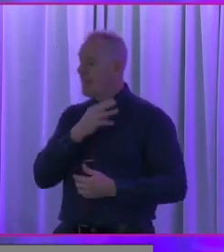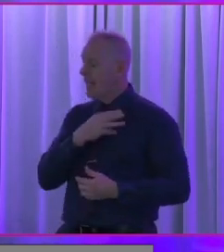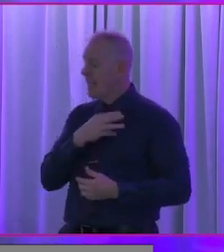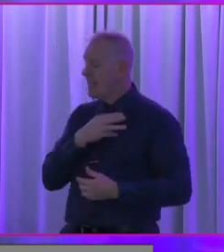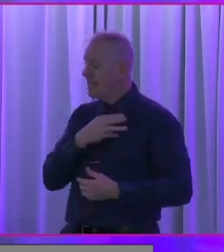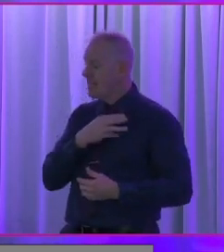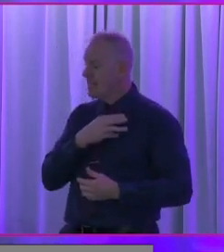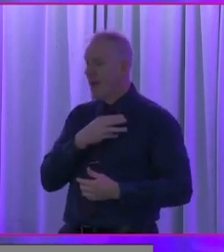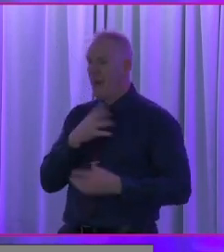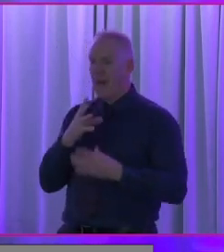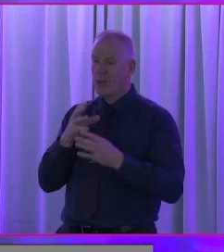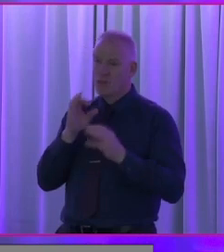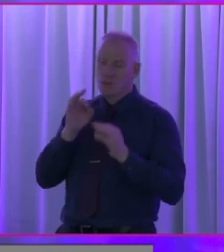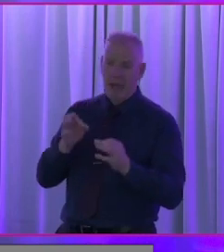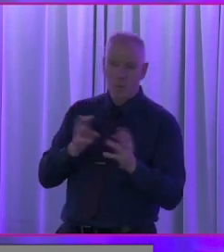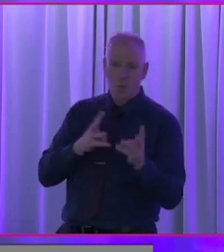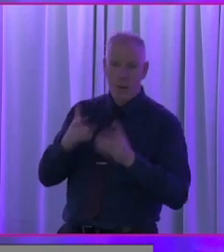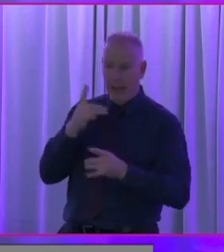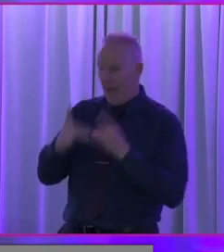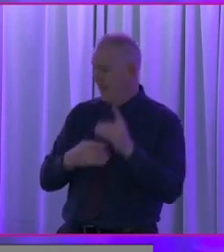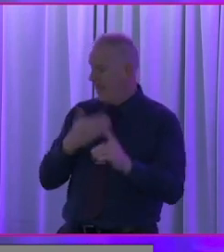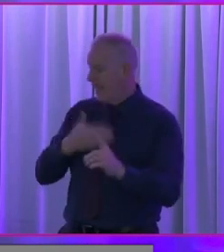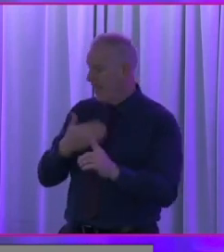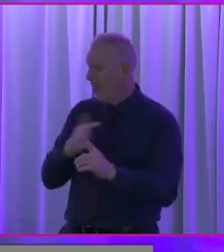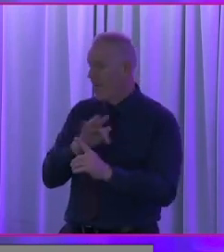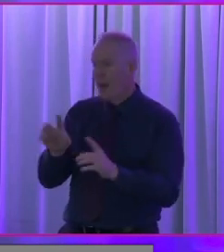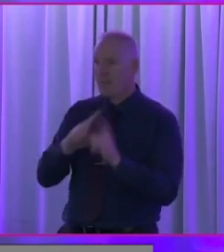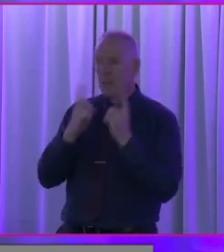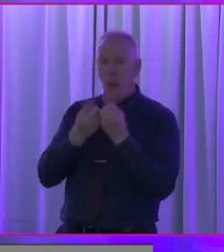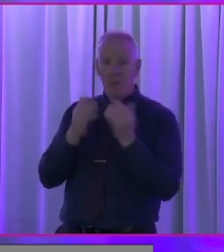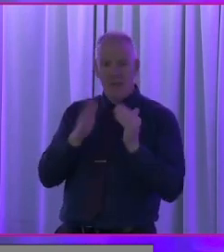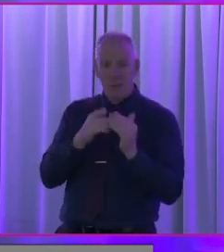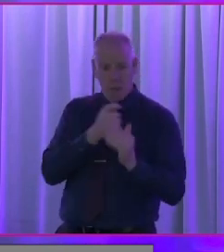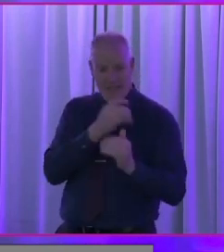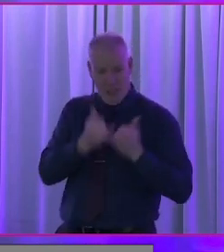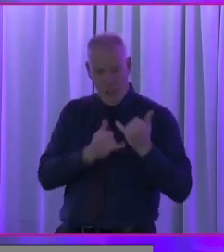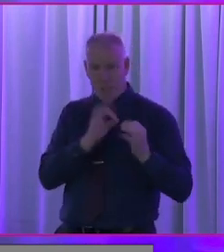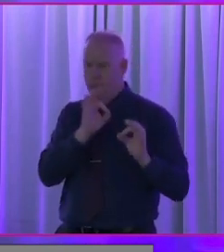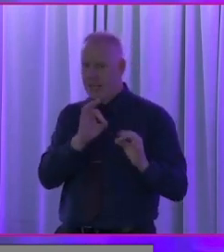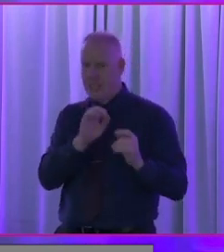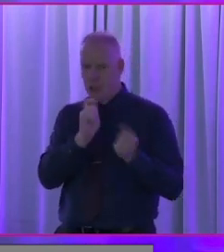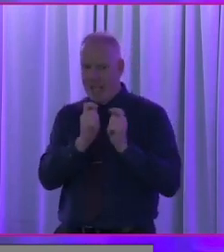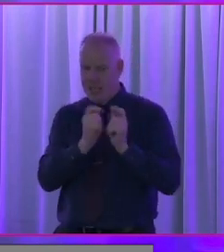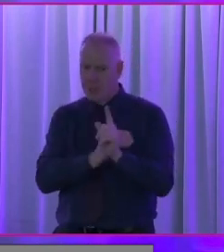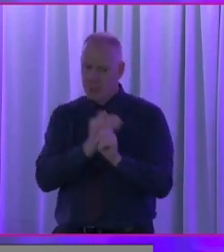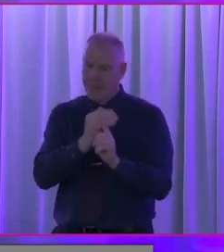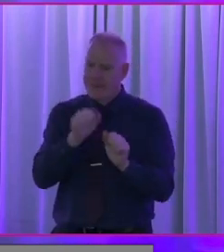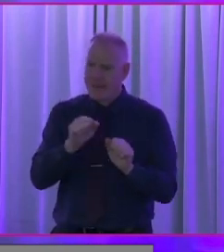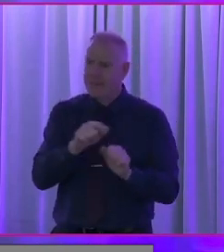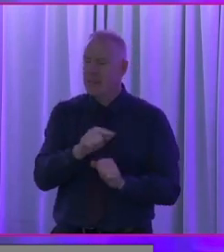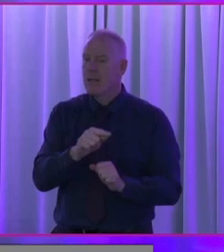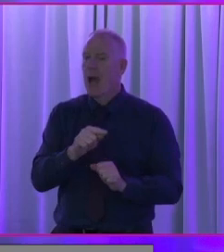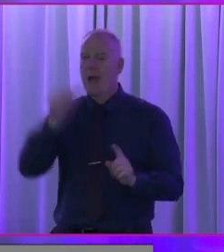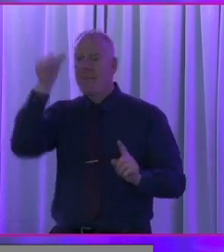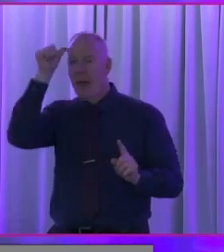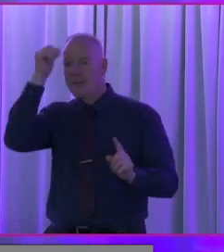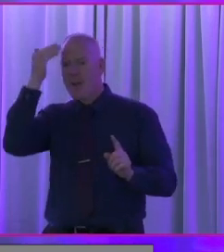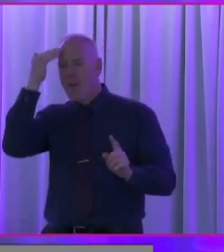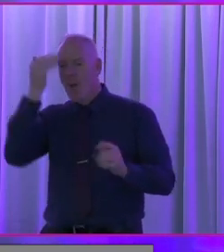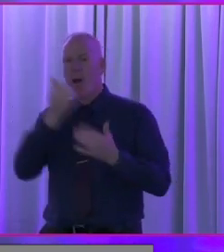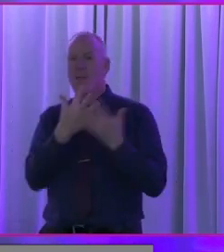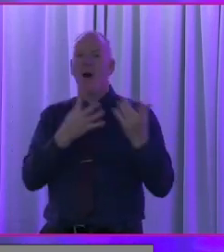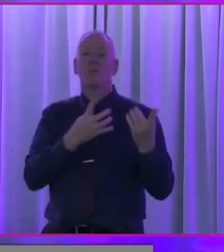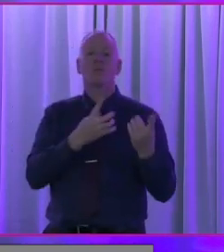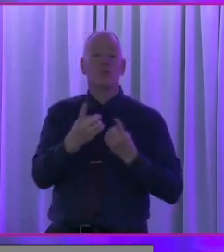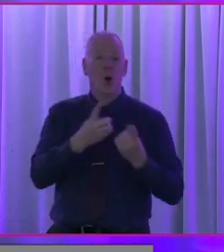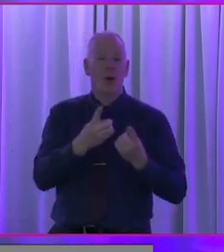that there's been some great work done, um, by the Department of Housing in recent years. Uh, there's a, well, as famously, there's a lot done